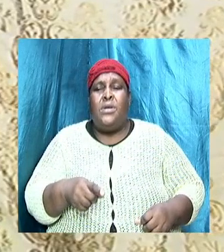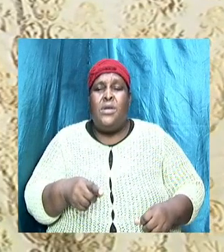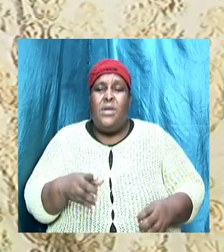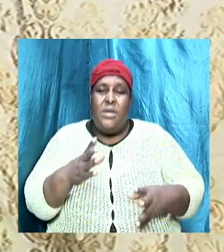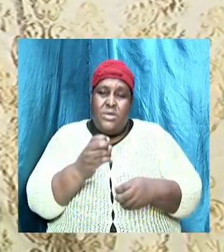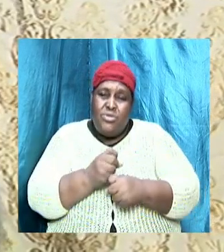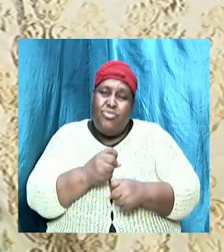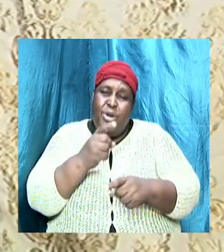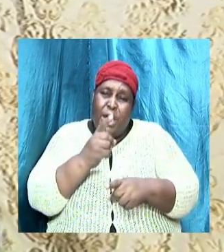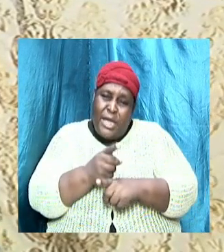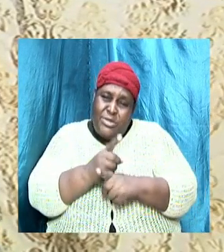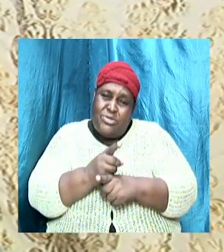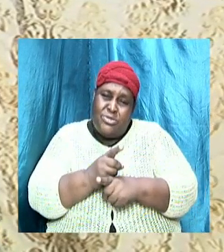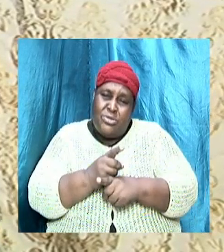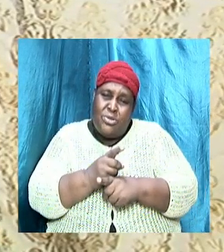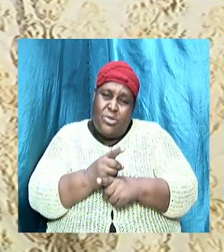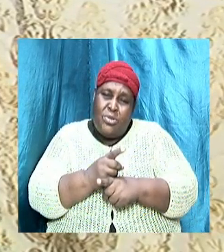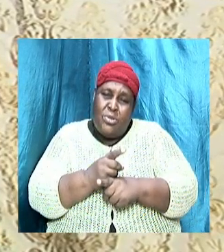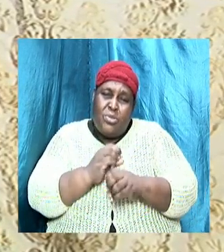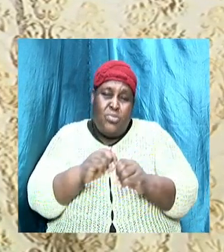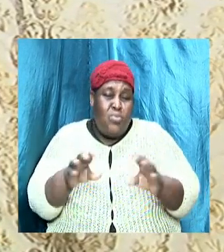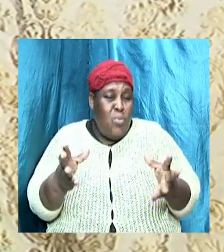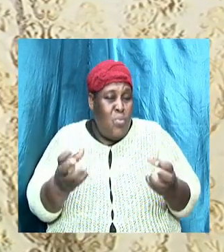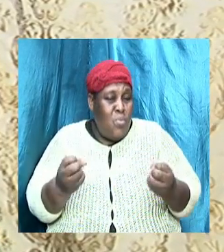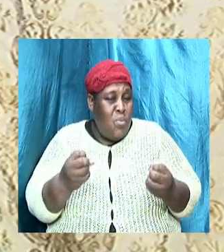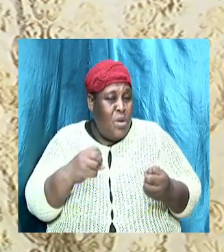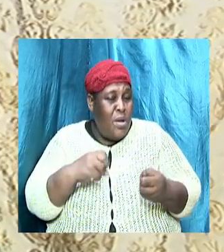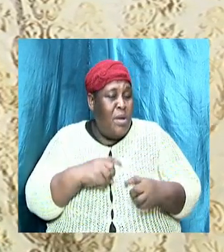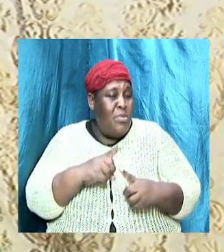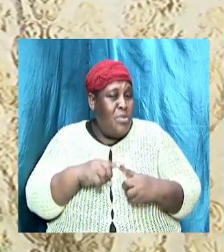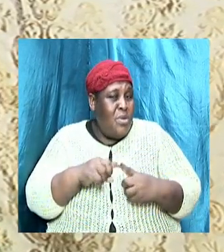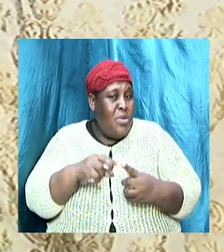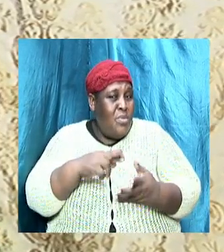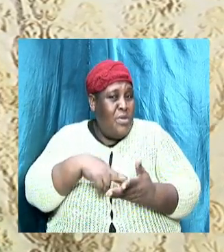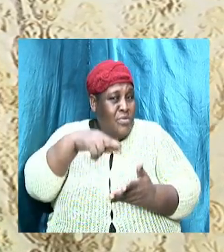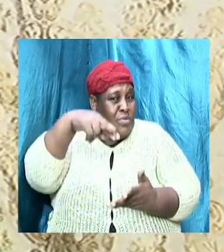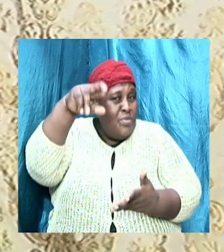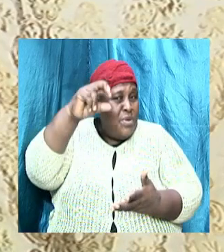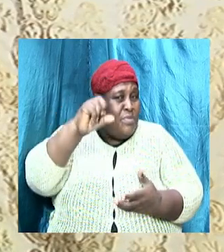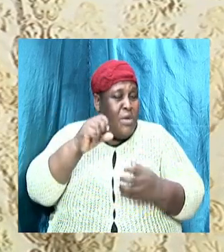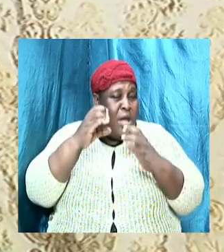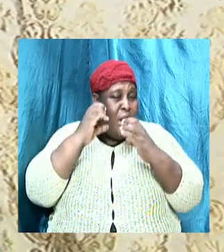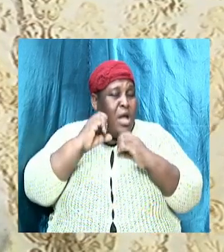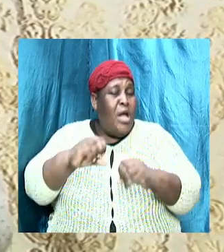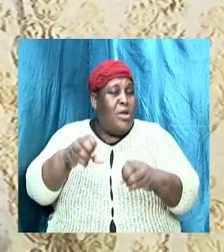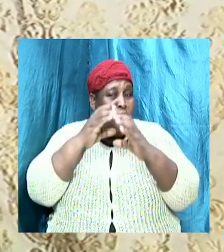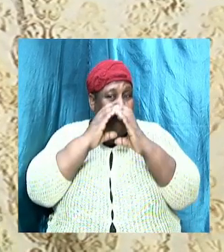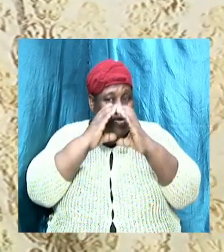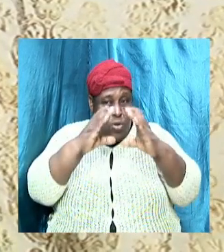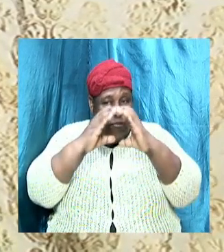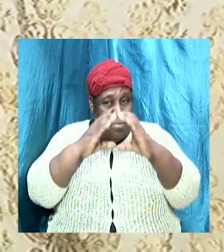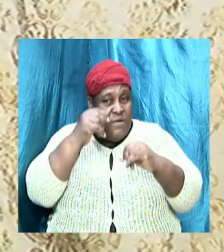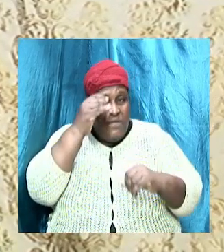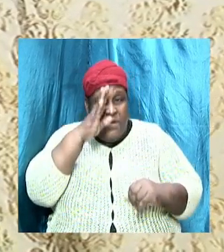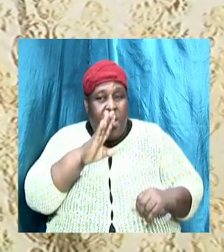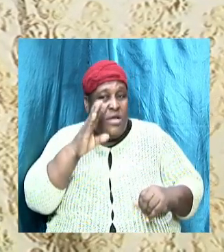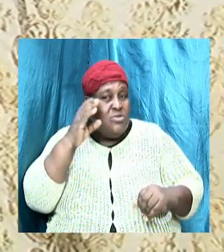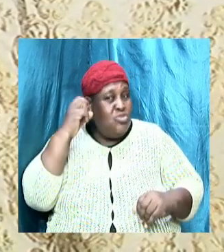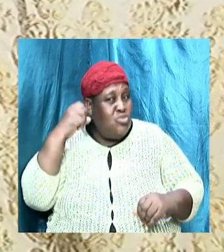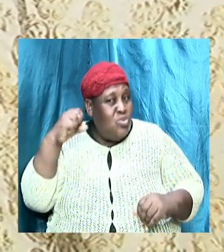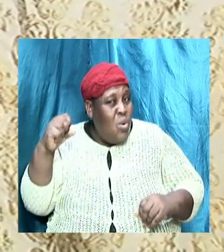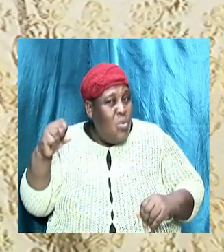I don't want when the rapture sounds that I am not in it. And if we are not careful, we're not coming out of church